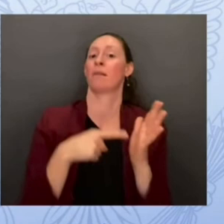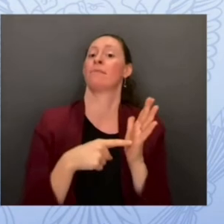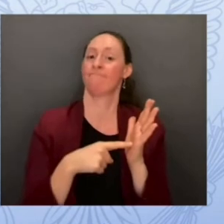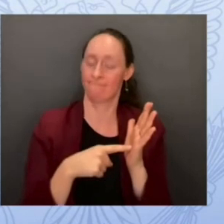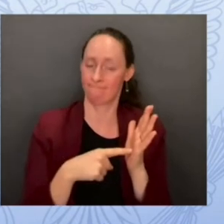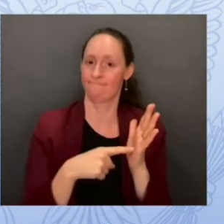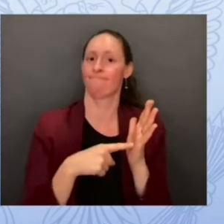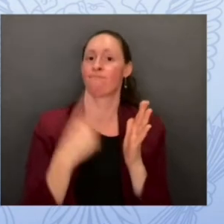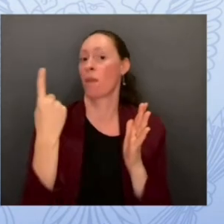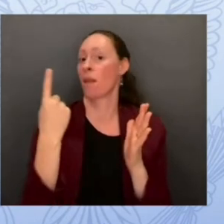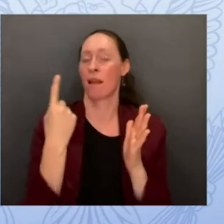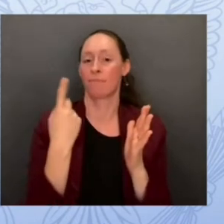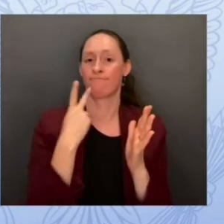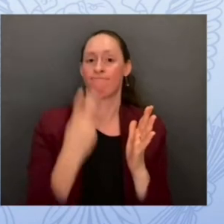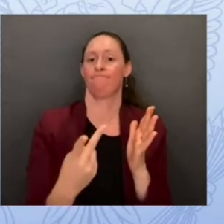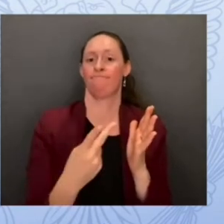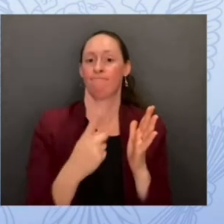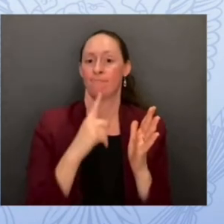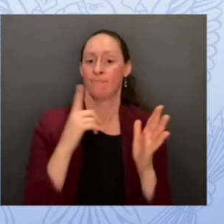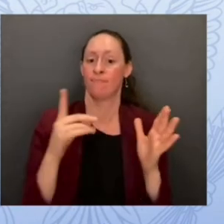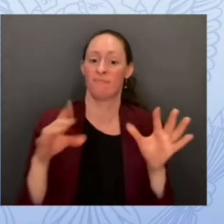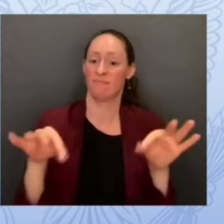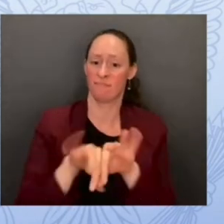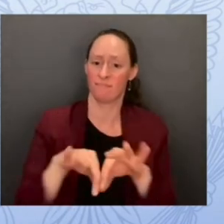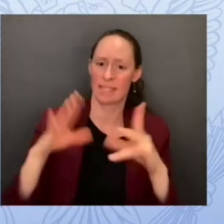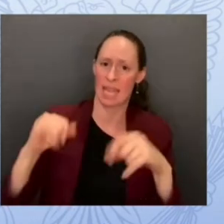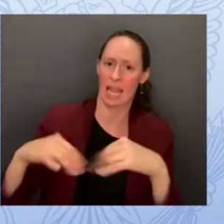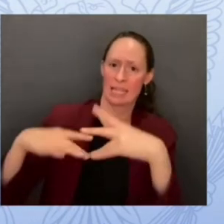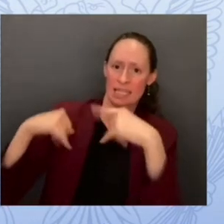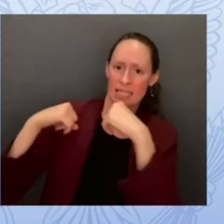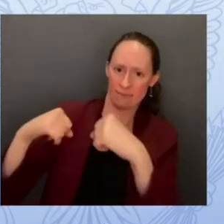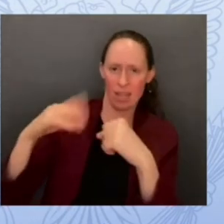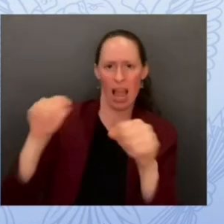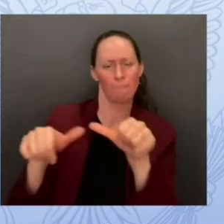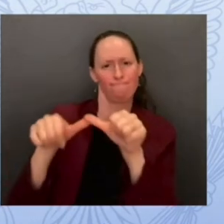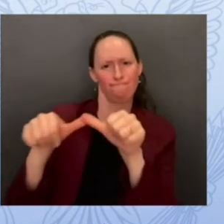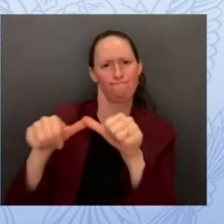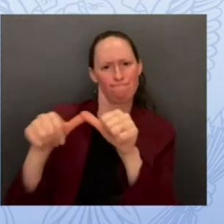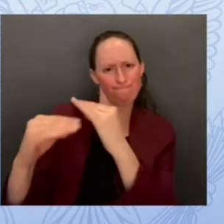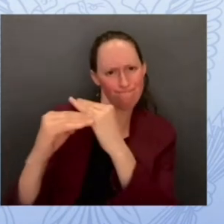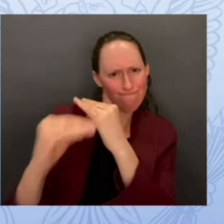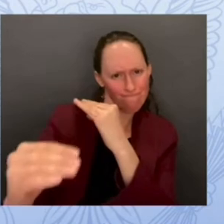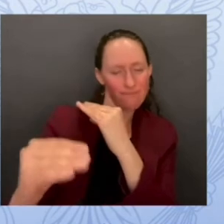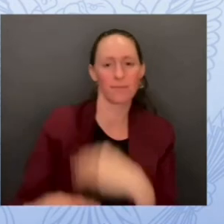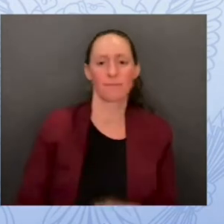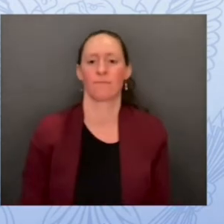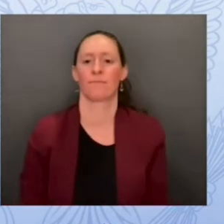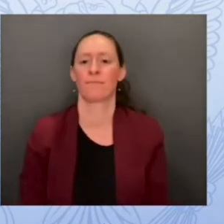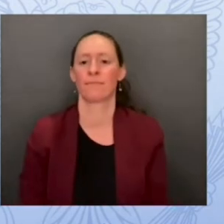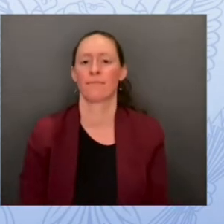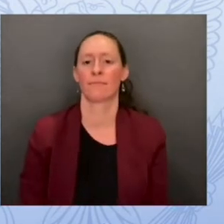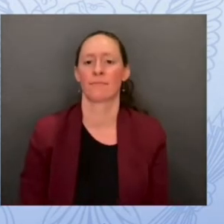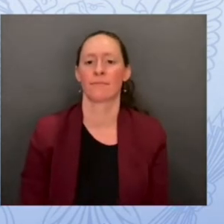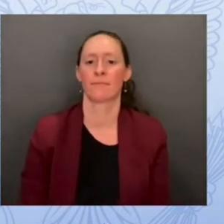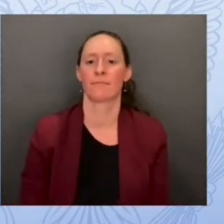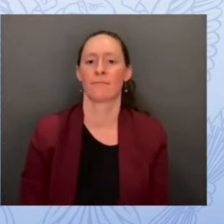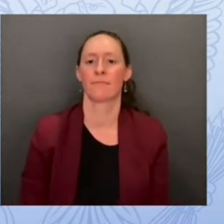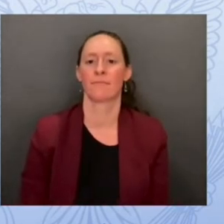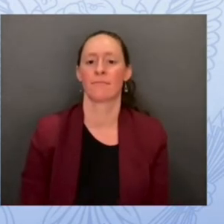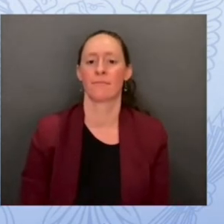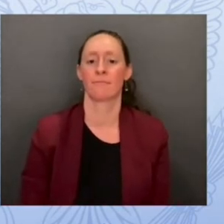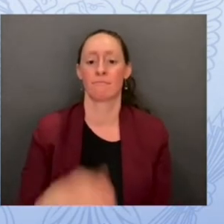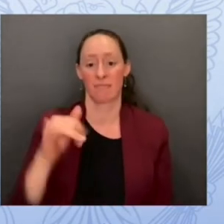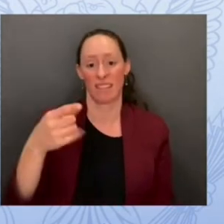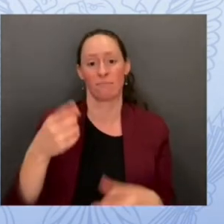resilient and secure by design this is entirely consistent with google's philosophy of how we do